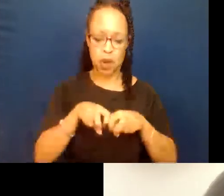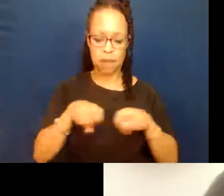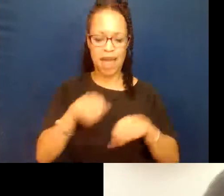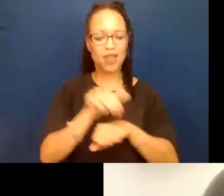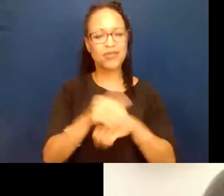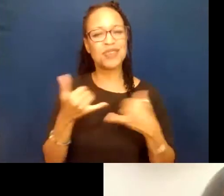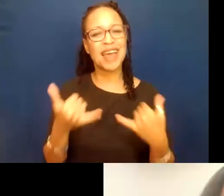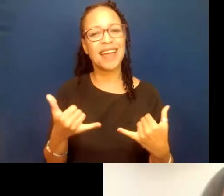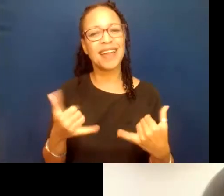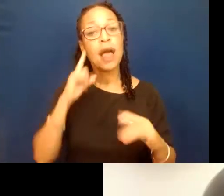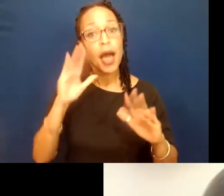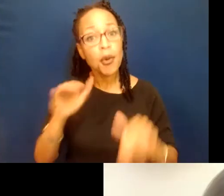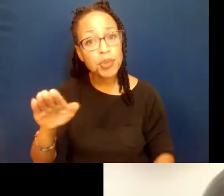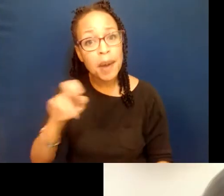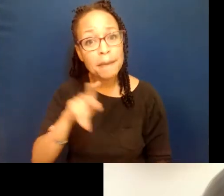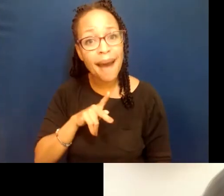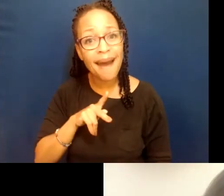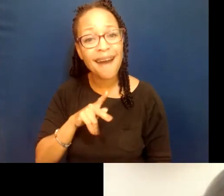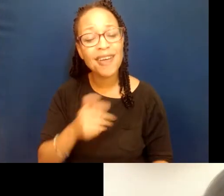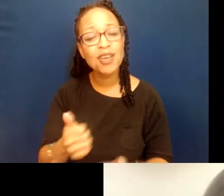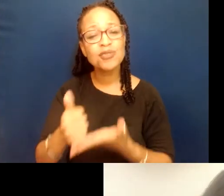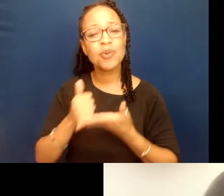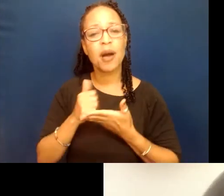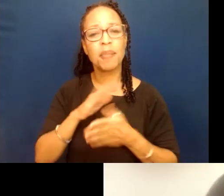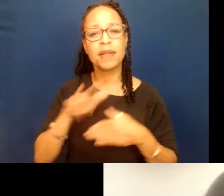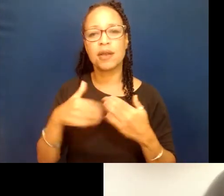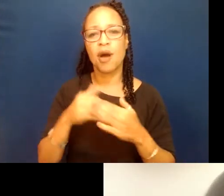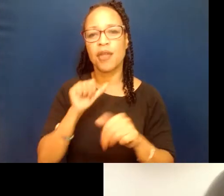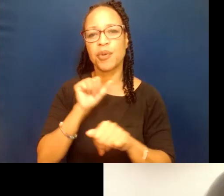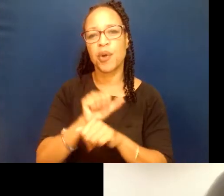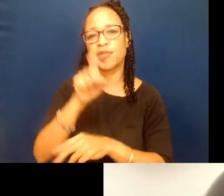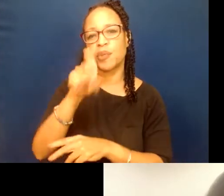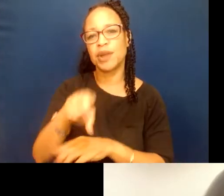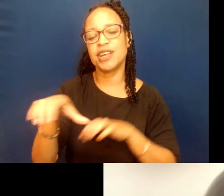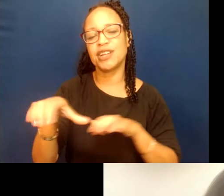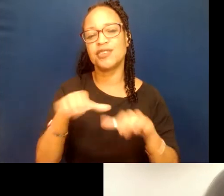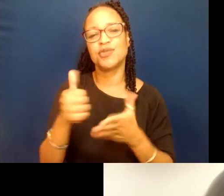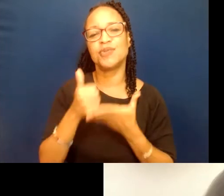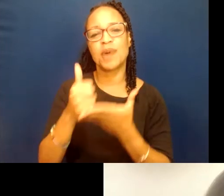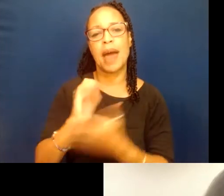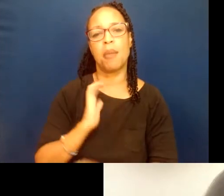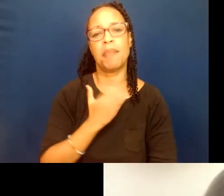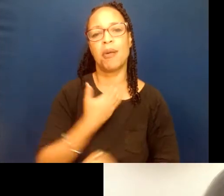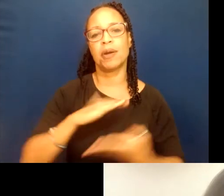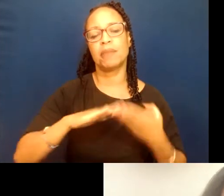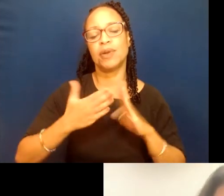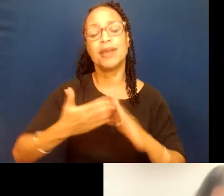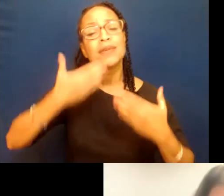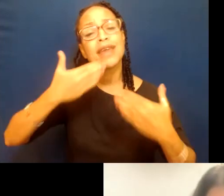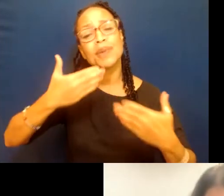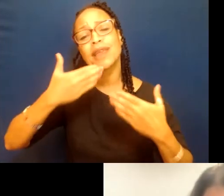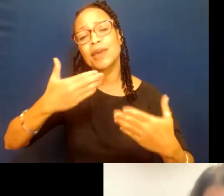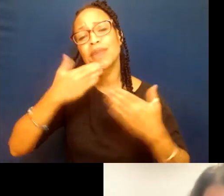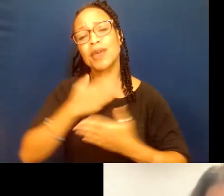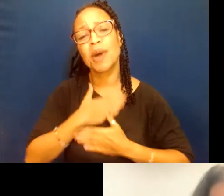Leslie. And I hope you come back to help us in all the work that we need to do to help our community. So thank you very much. I really